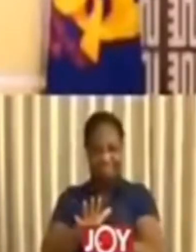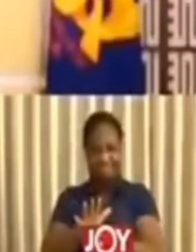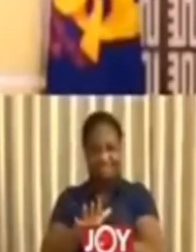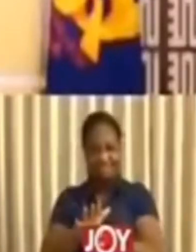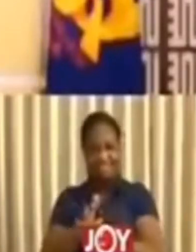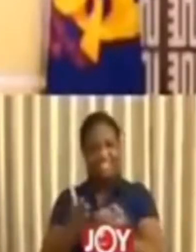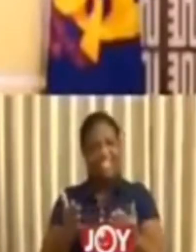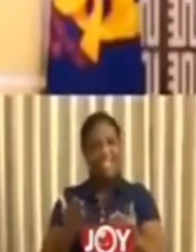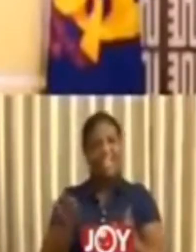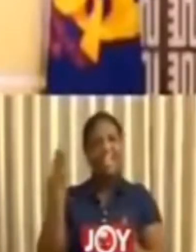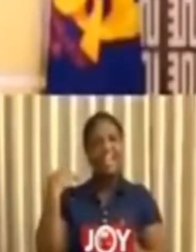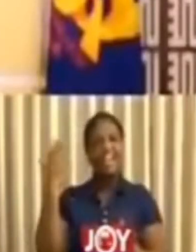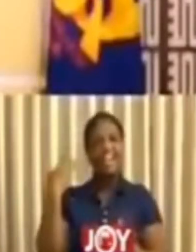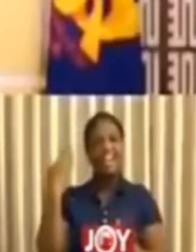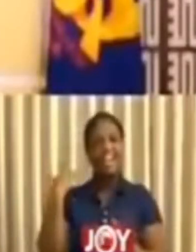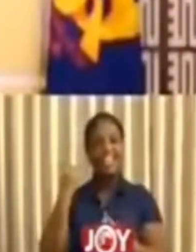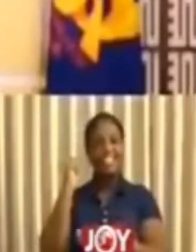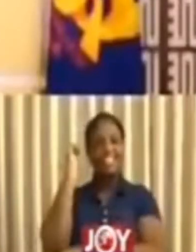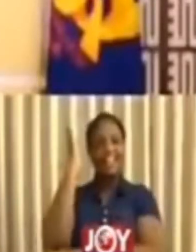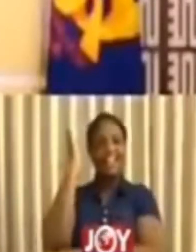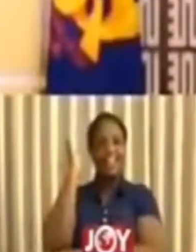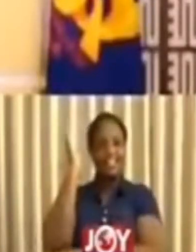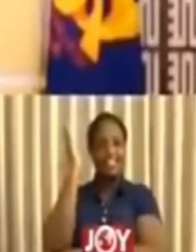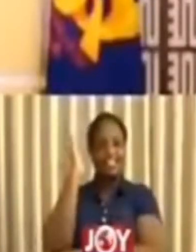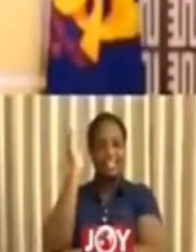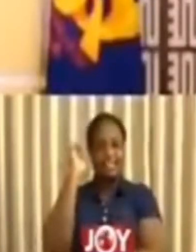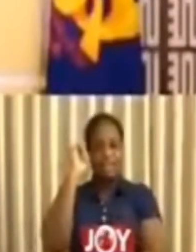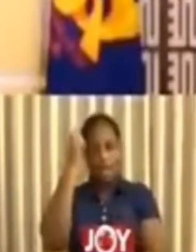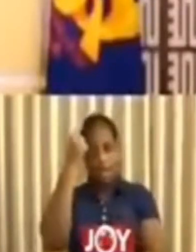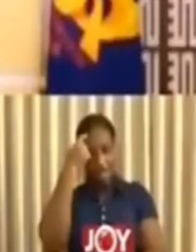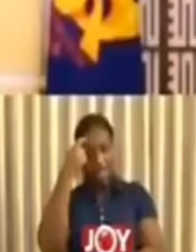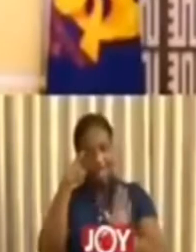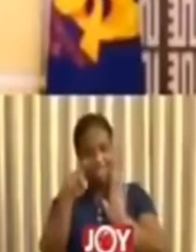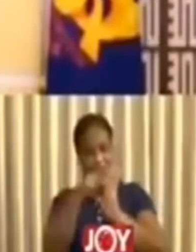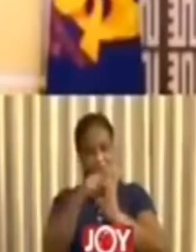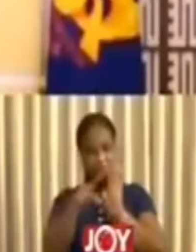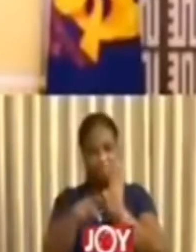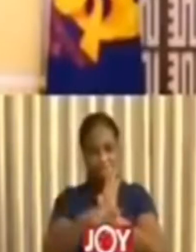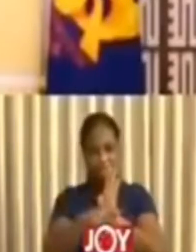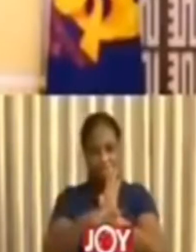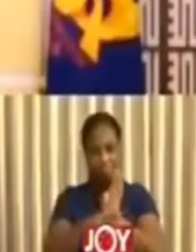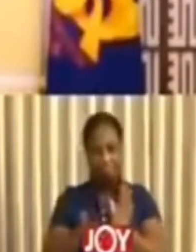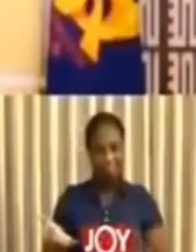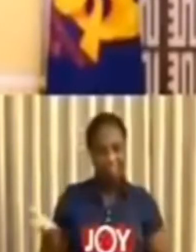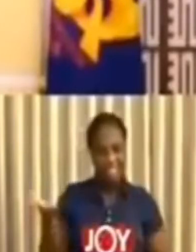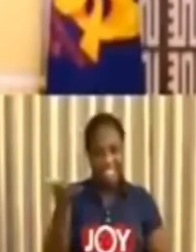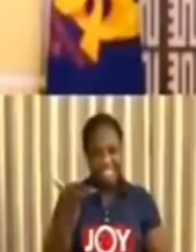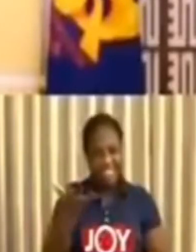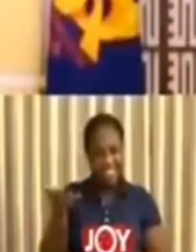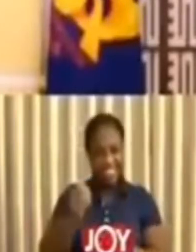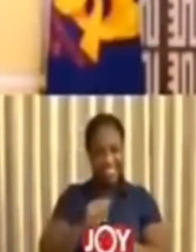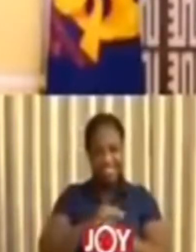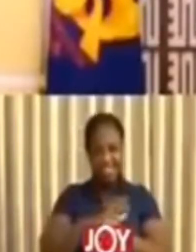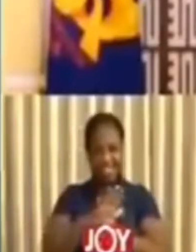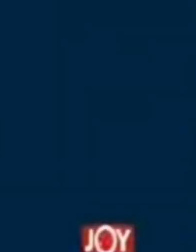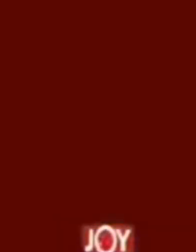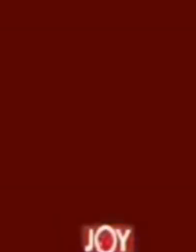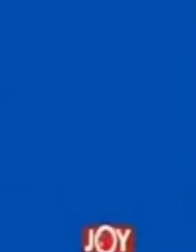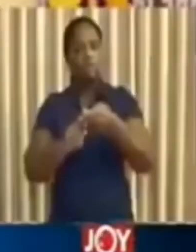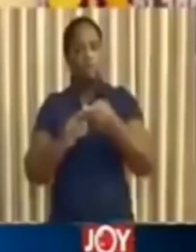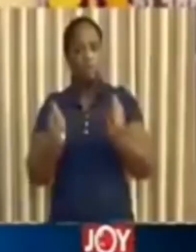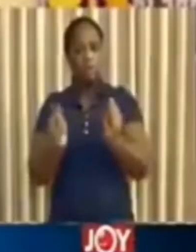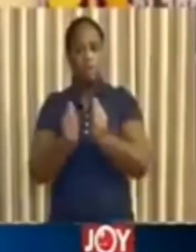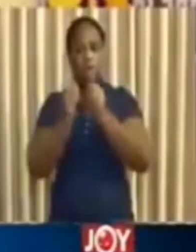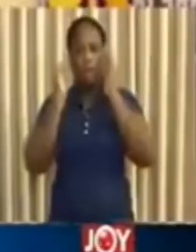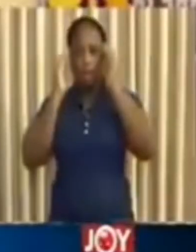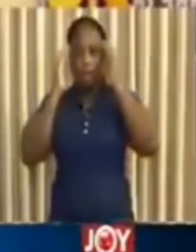I said in my last address, the government's policy in this entire drama will be largely